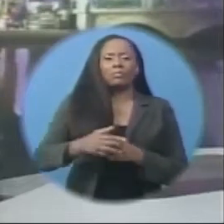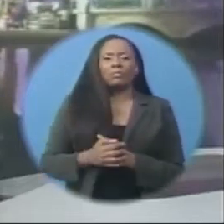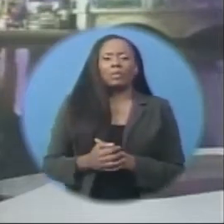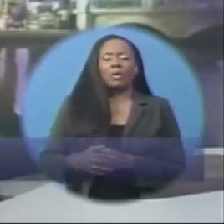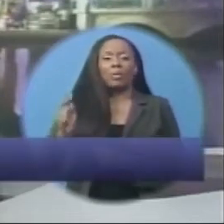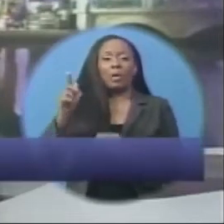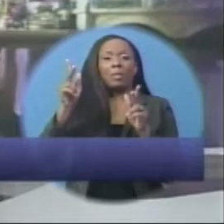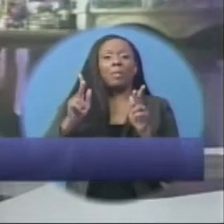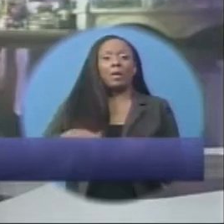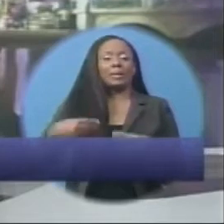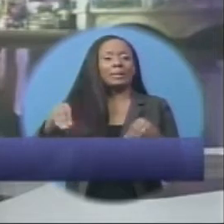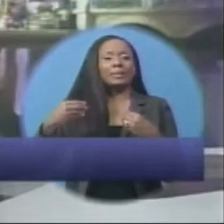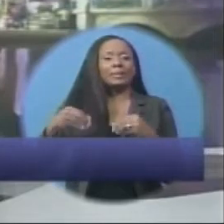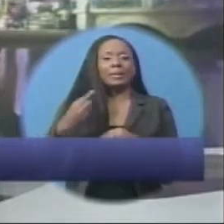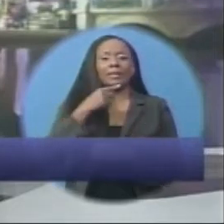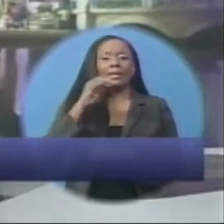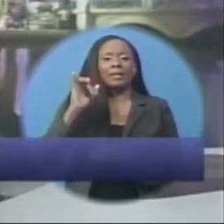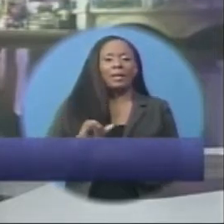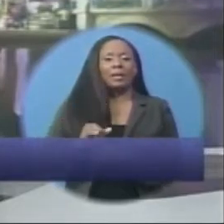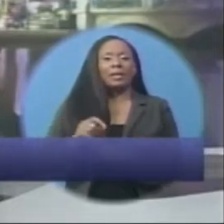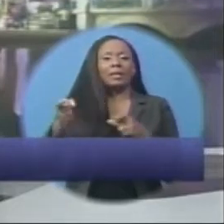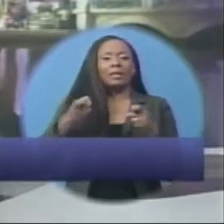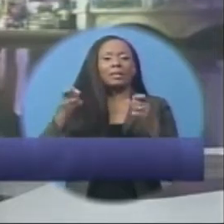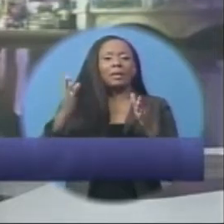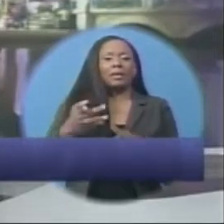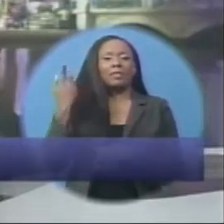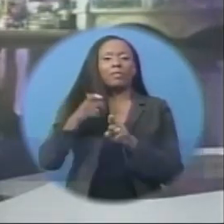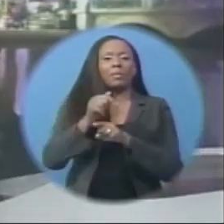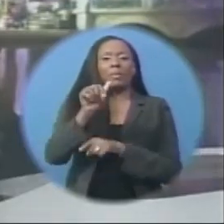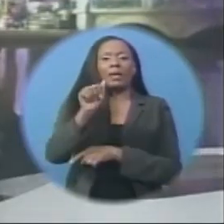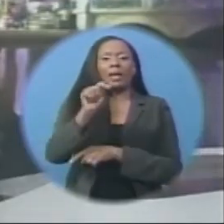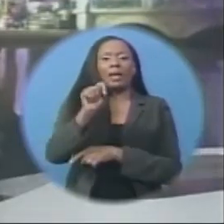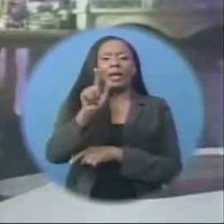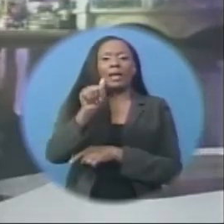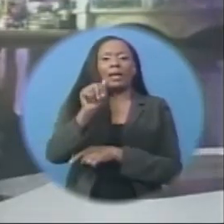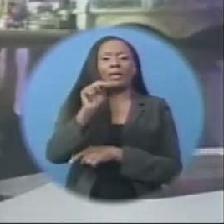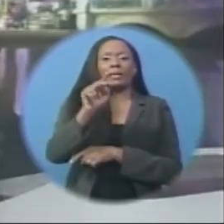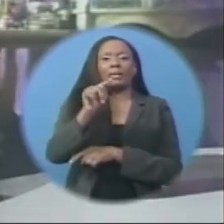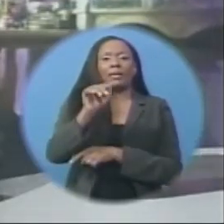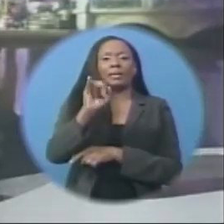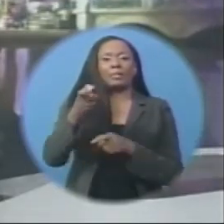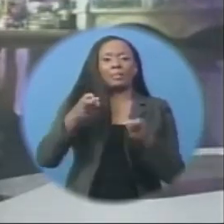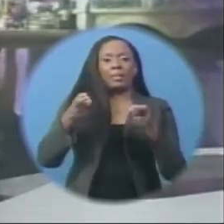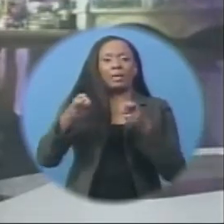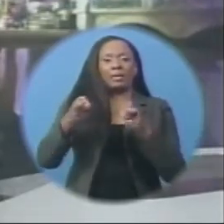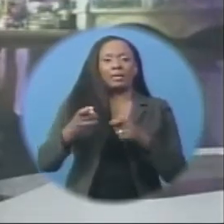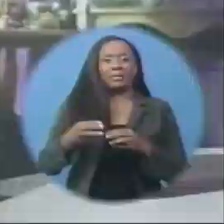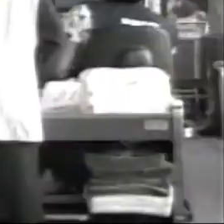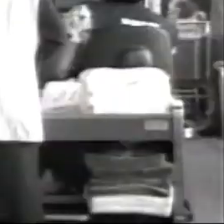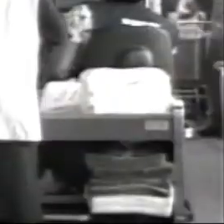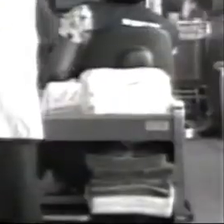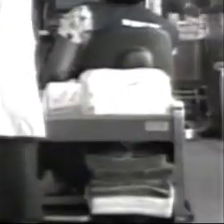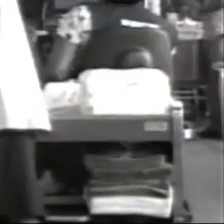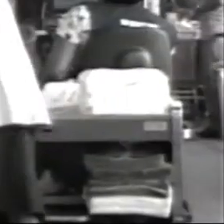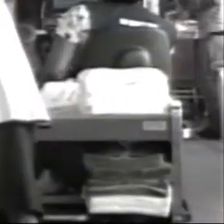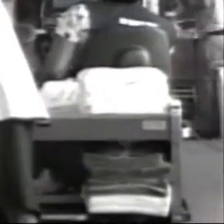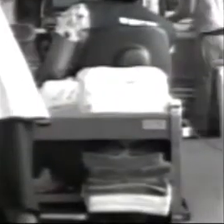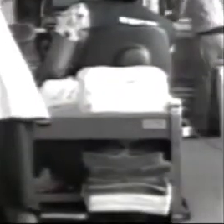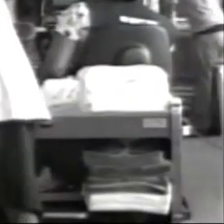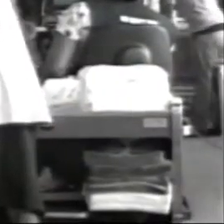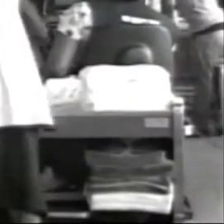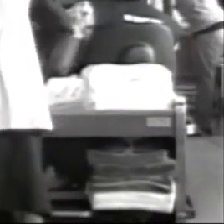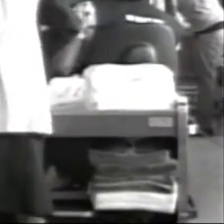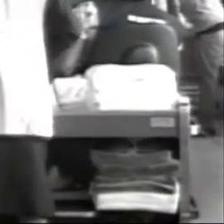the island, Arlisa Lord, spoke to the Managing Director of Atlantic Marketing, Gregory Ward. By the end of this